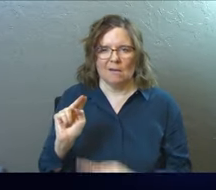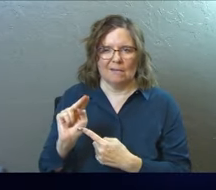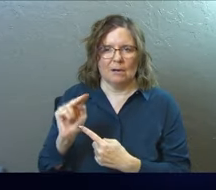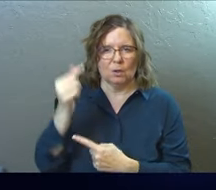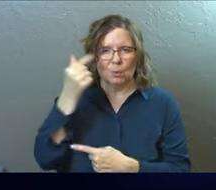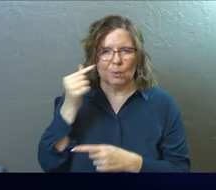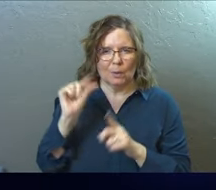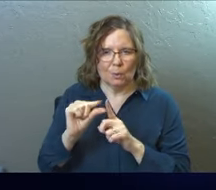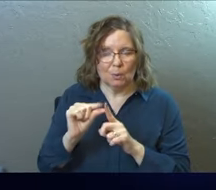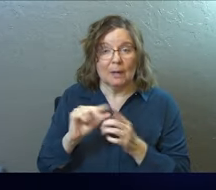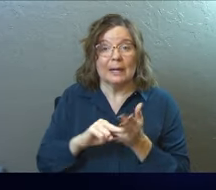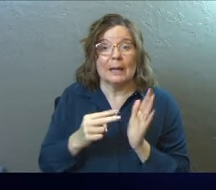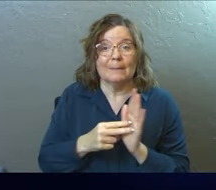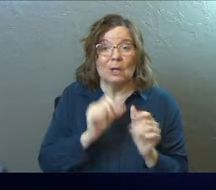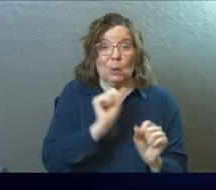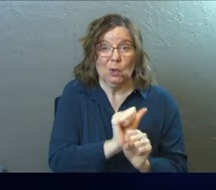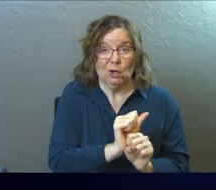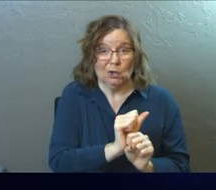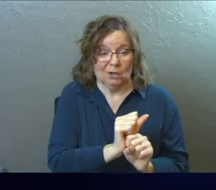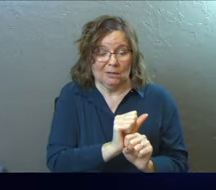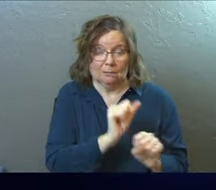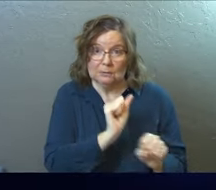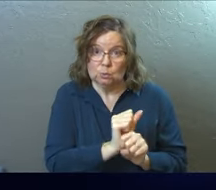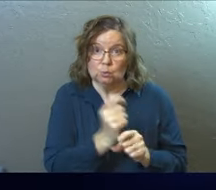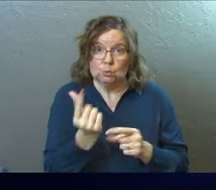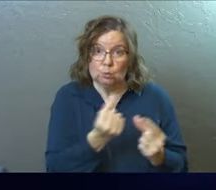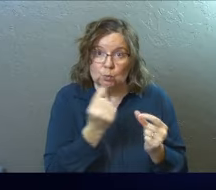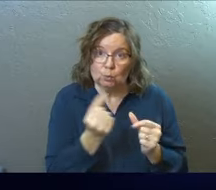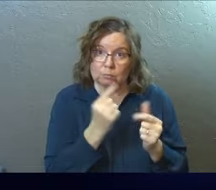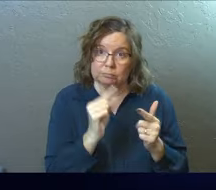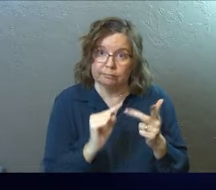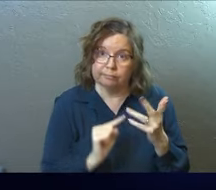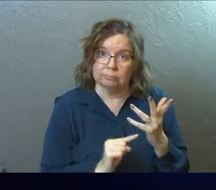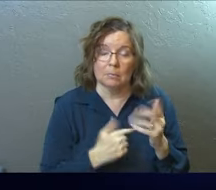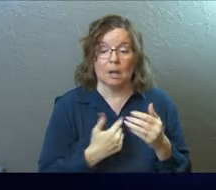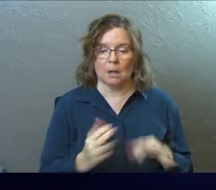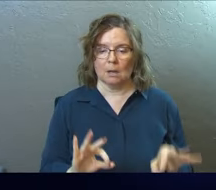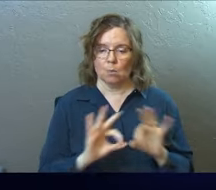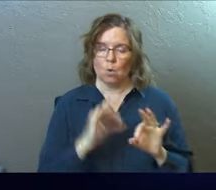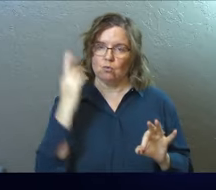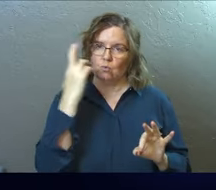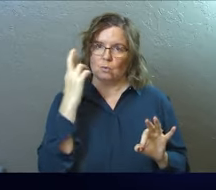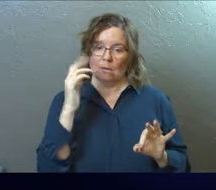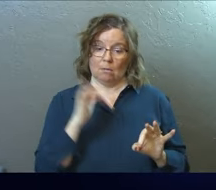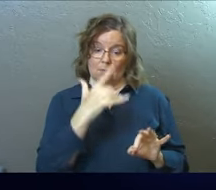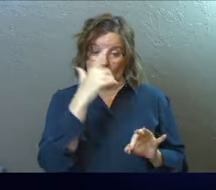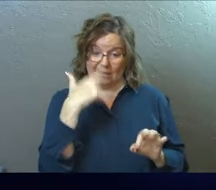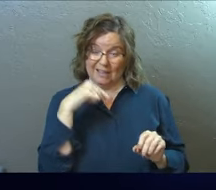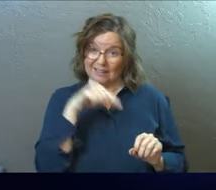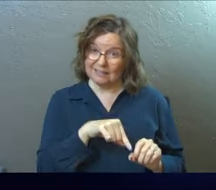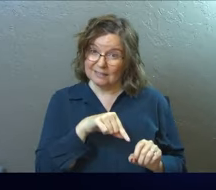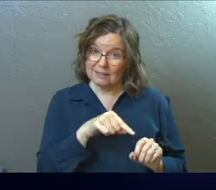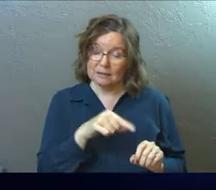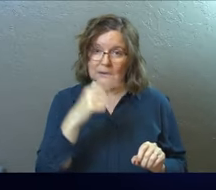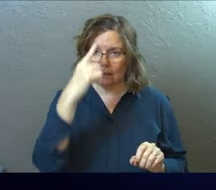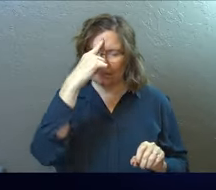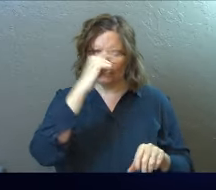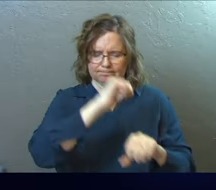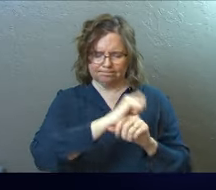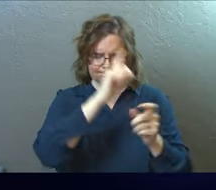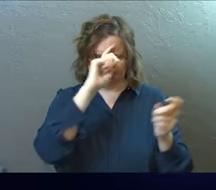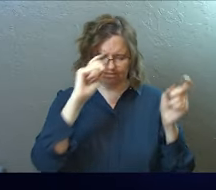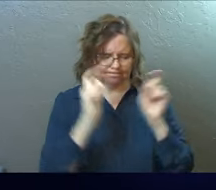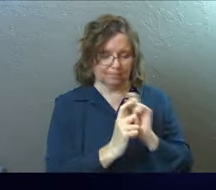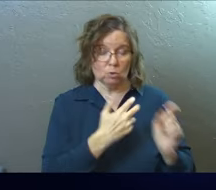means the work or the deeds that you do. And it's important that we realize that because this is the mindset of